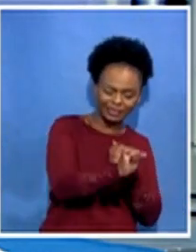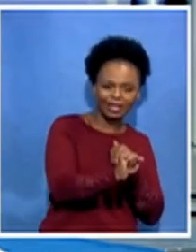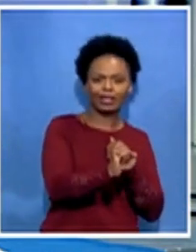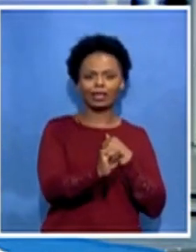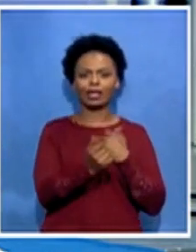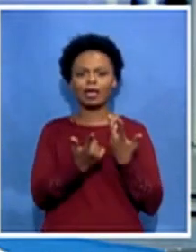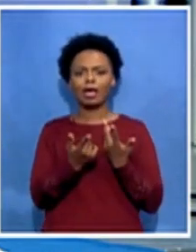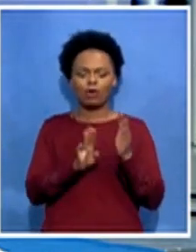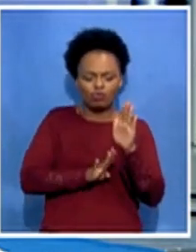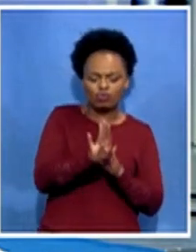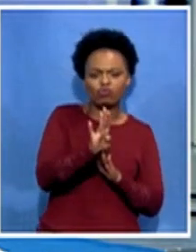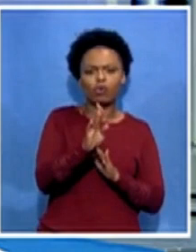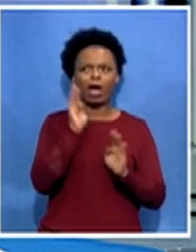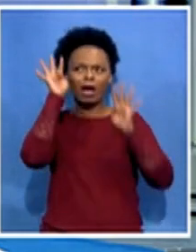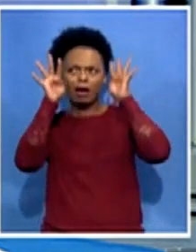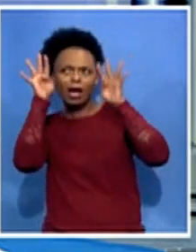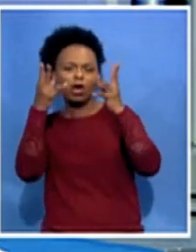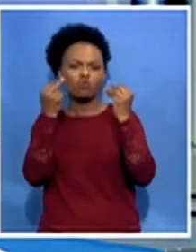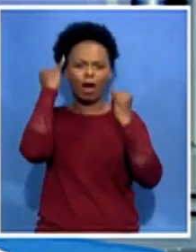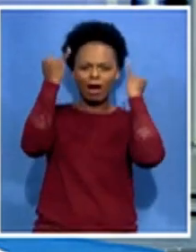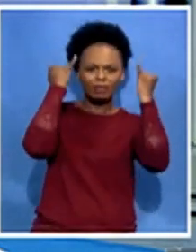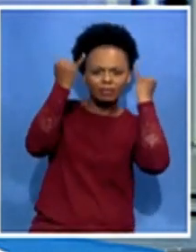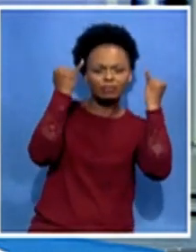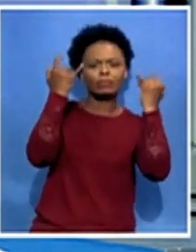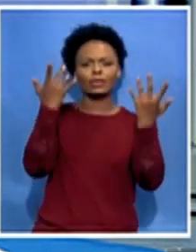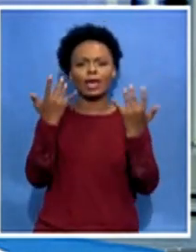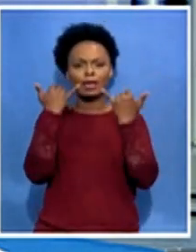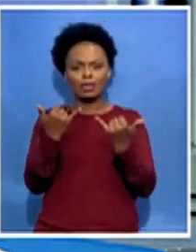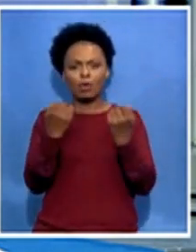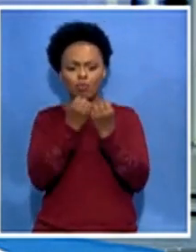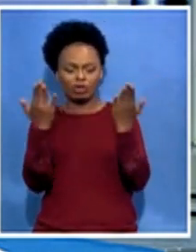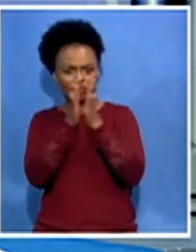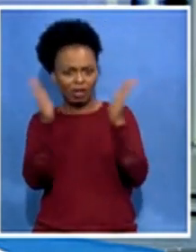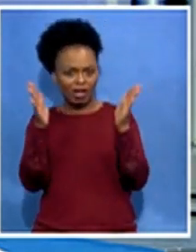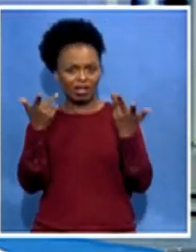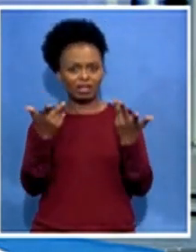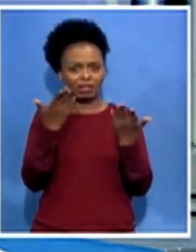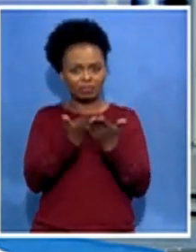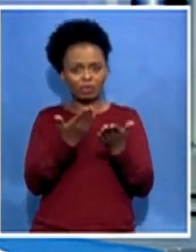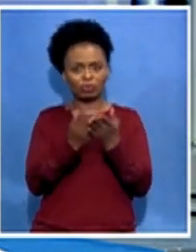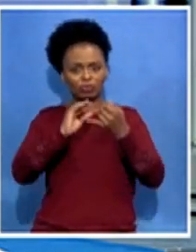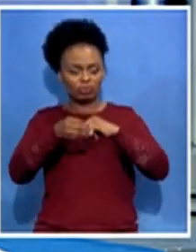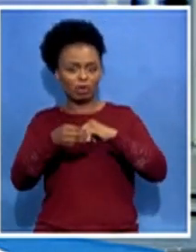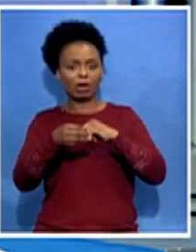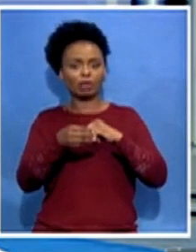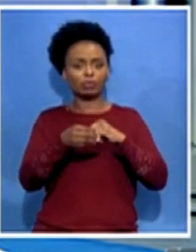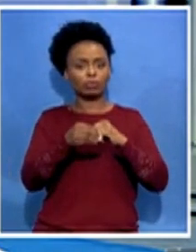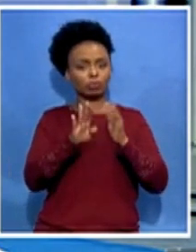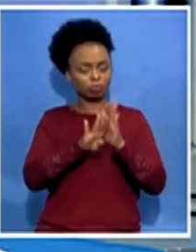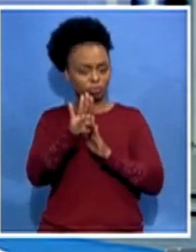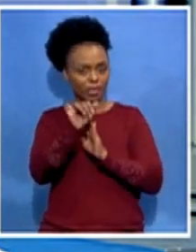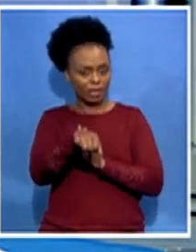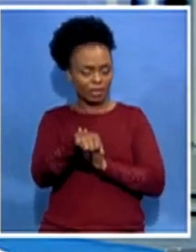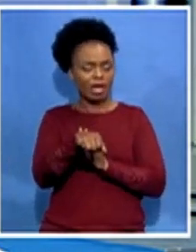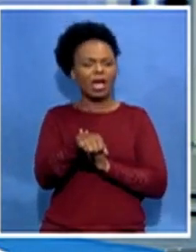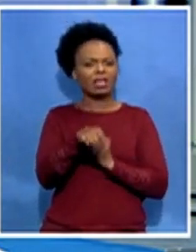say that that the genocide still will a long shadow it does it does because you cannot